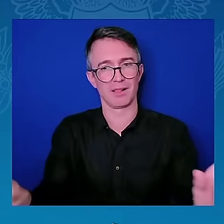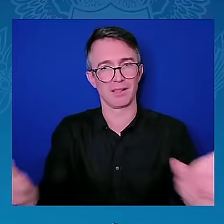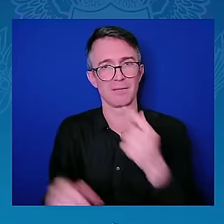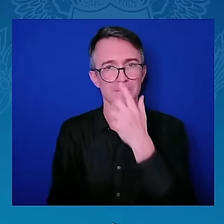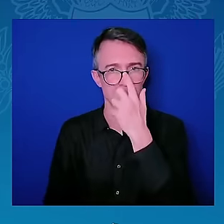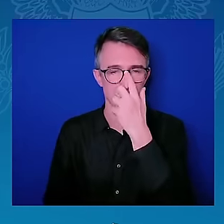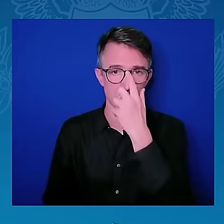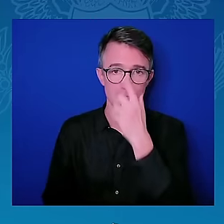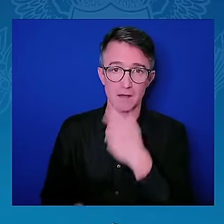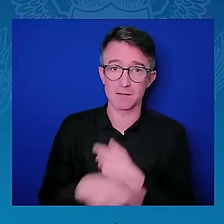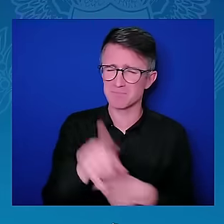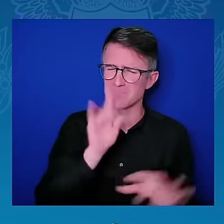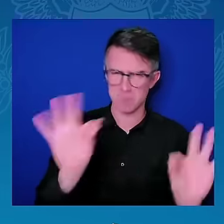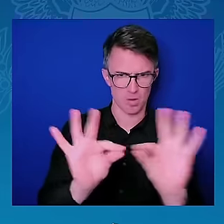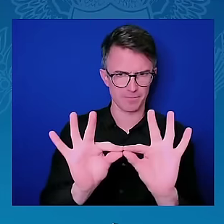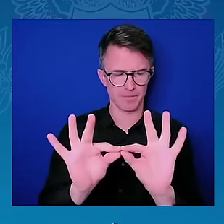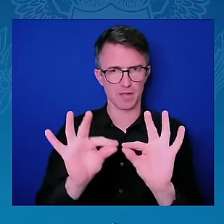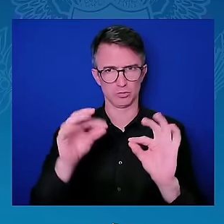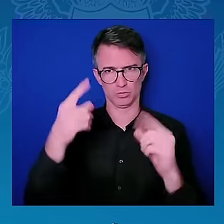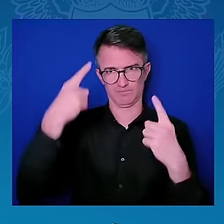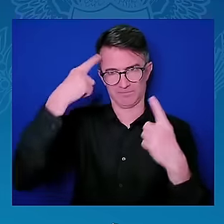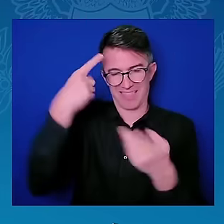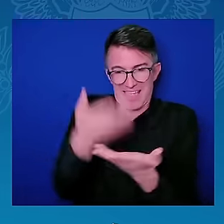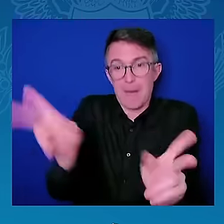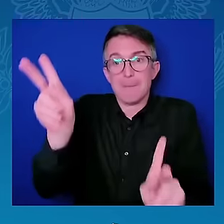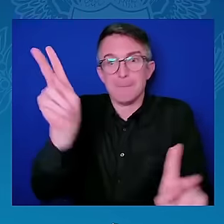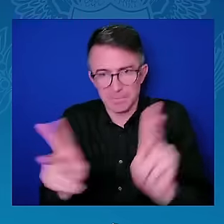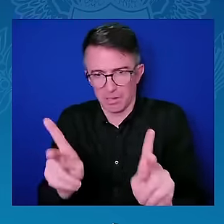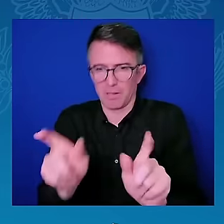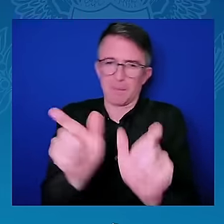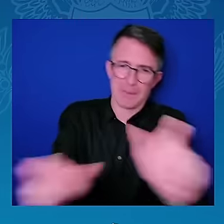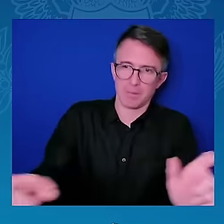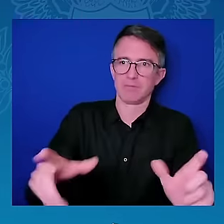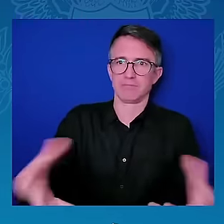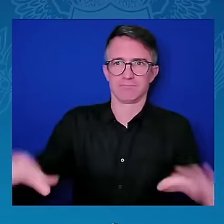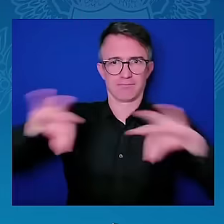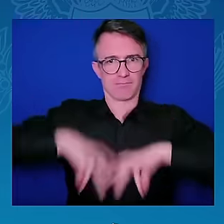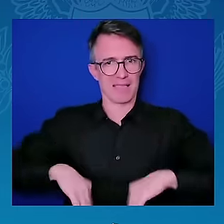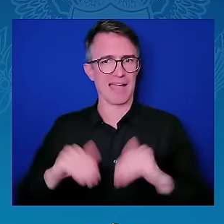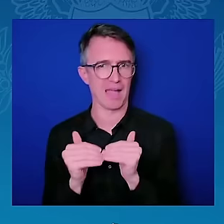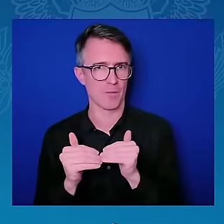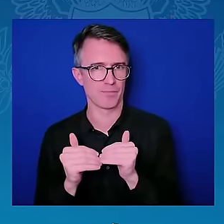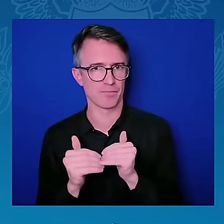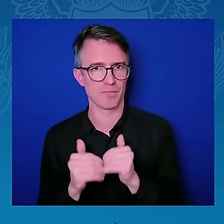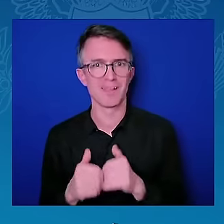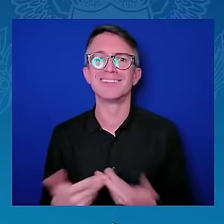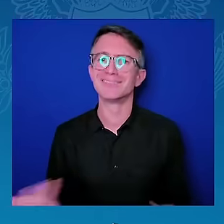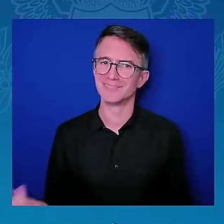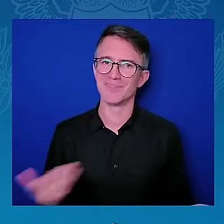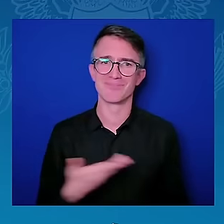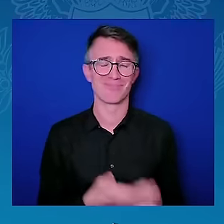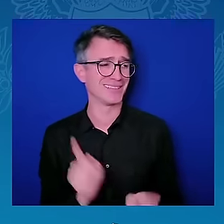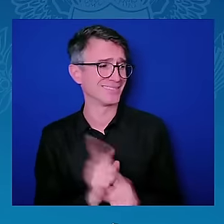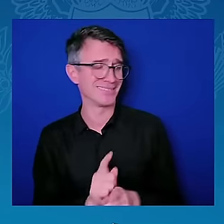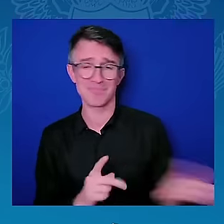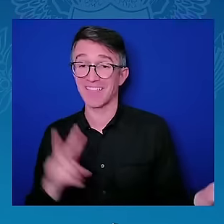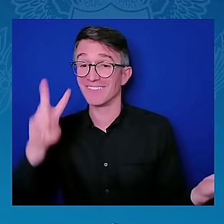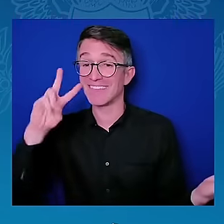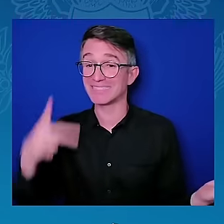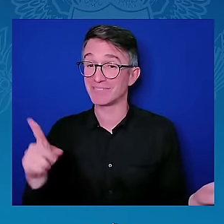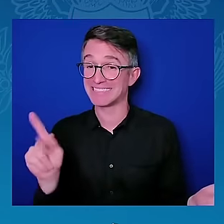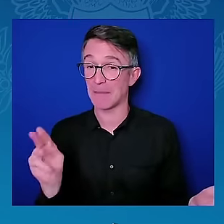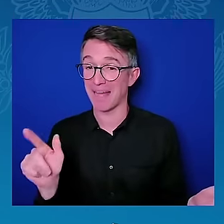continent that will have a quarter of the world's population by 2050. Forty percent of the world's workforce